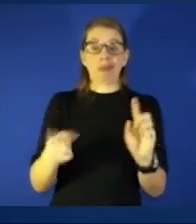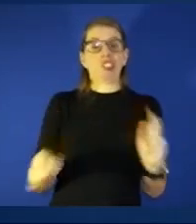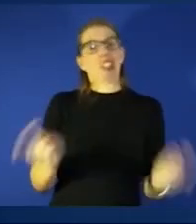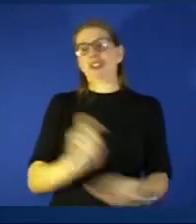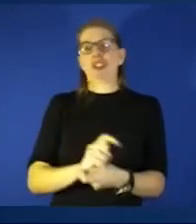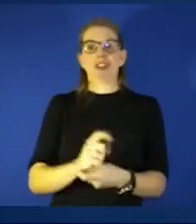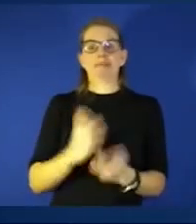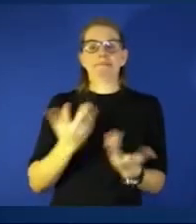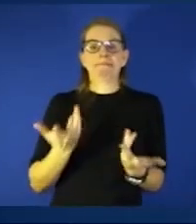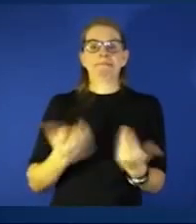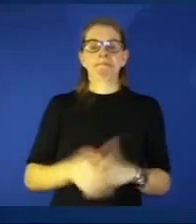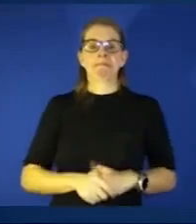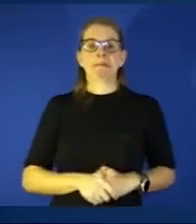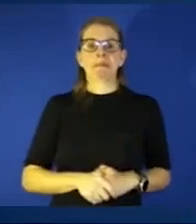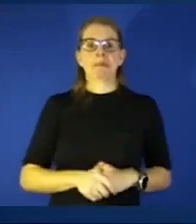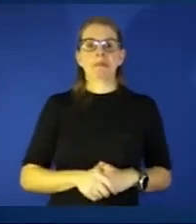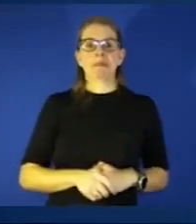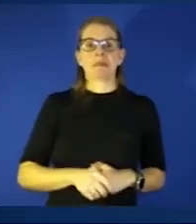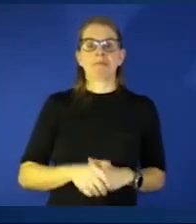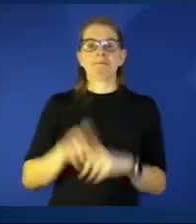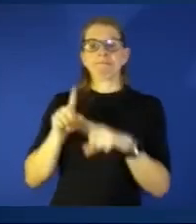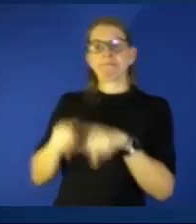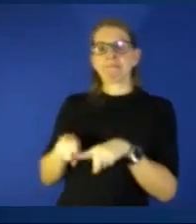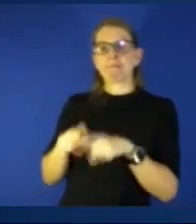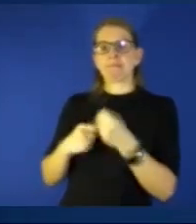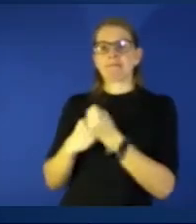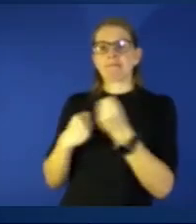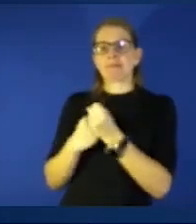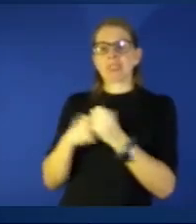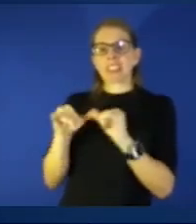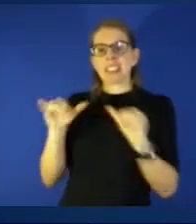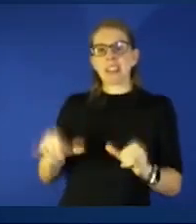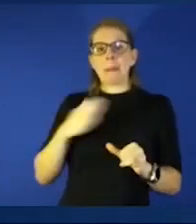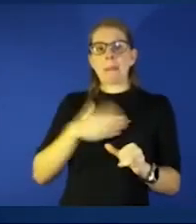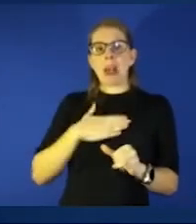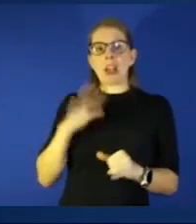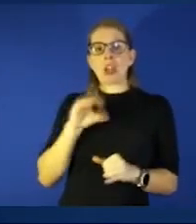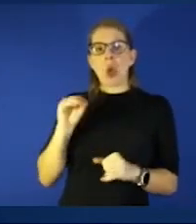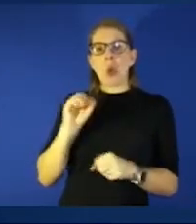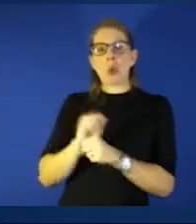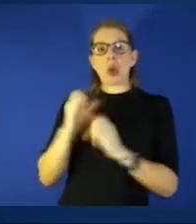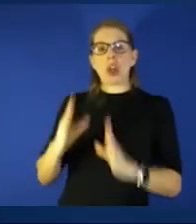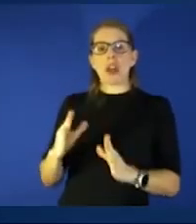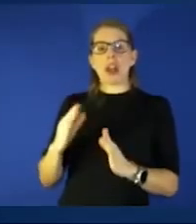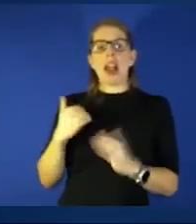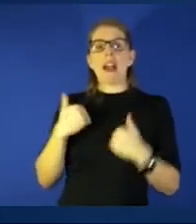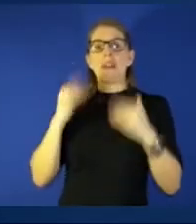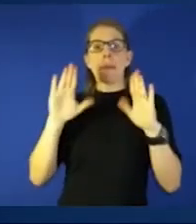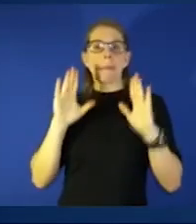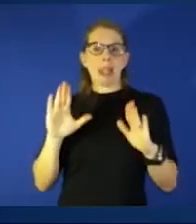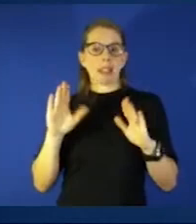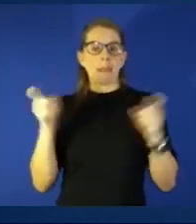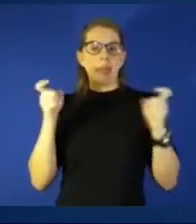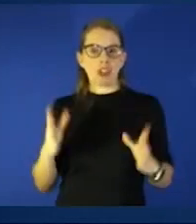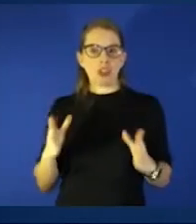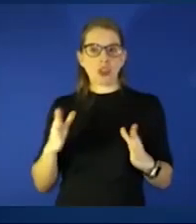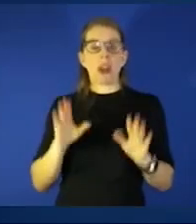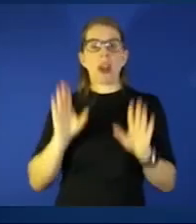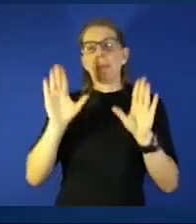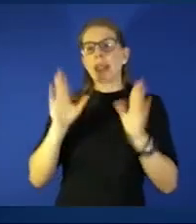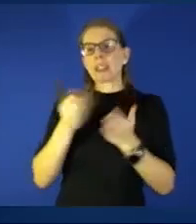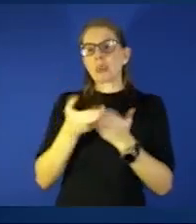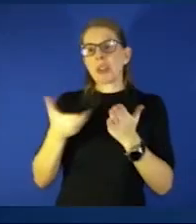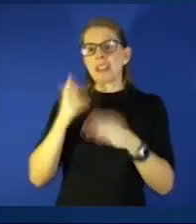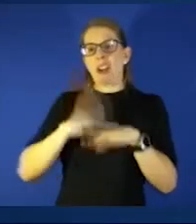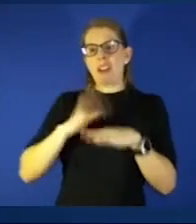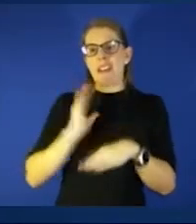leaning on my support systems my co-worker we have an amazing manager and amazing resources on our unit